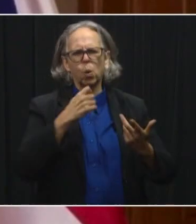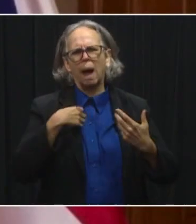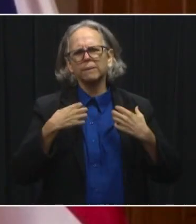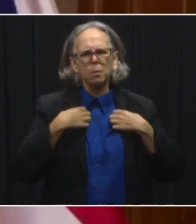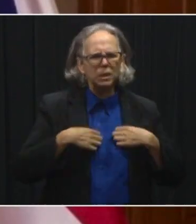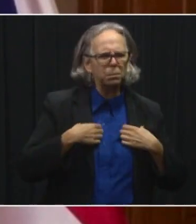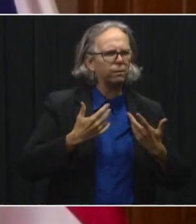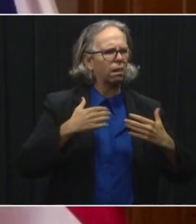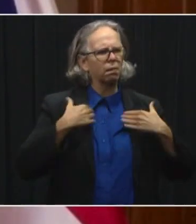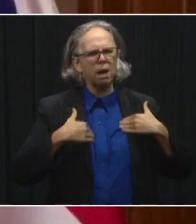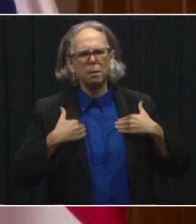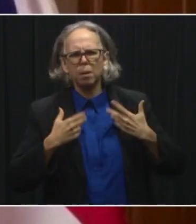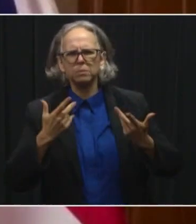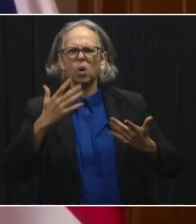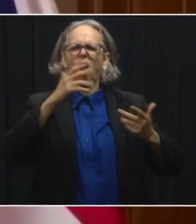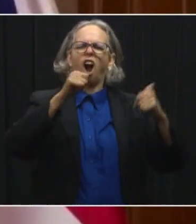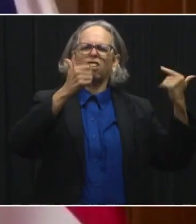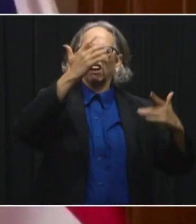in the winter.